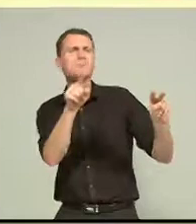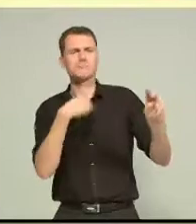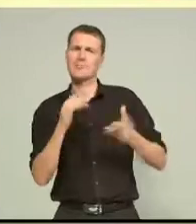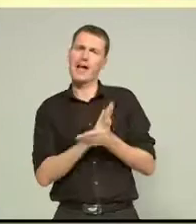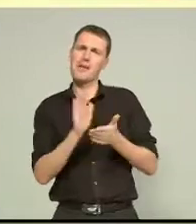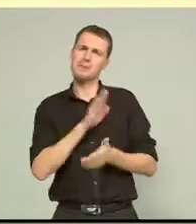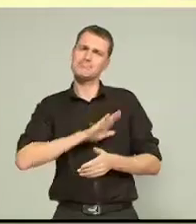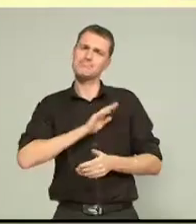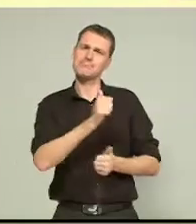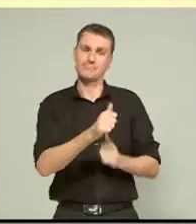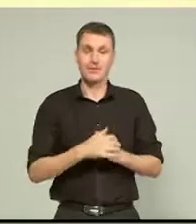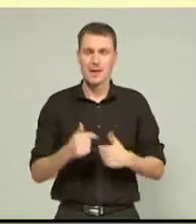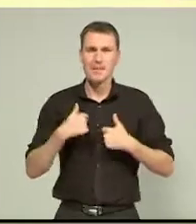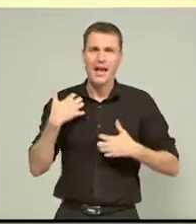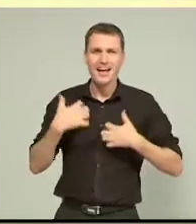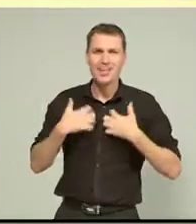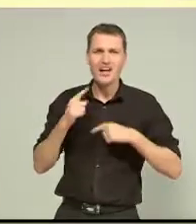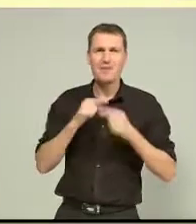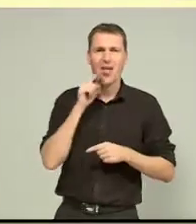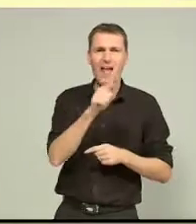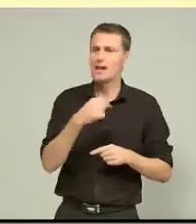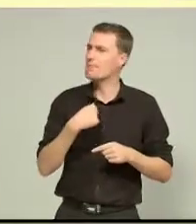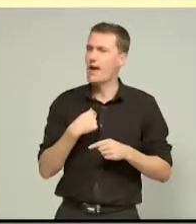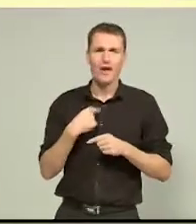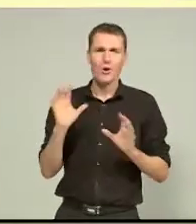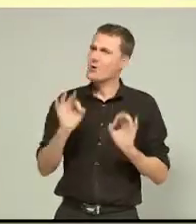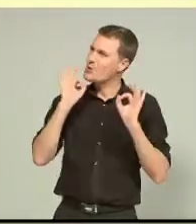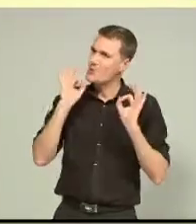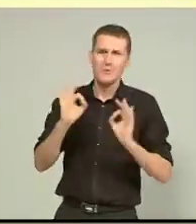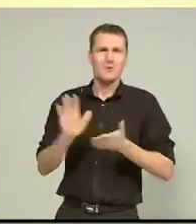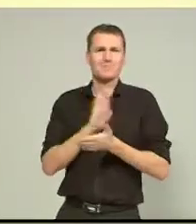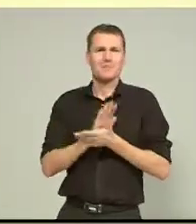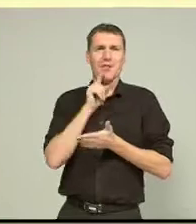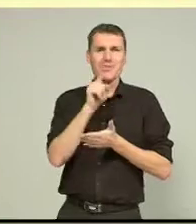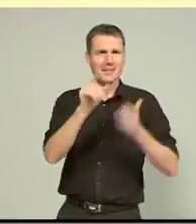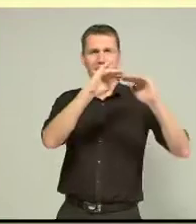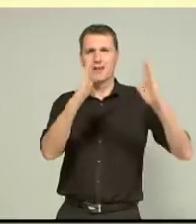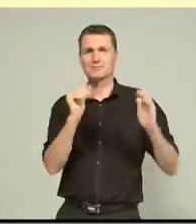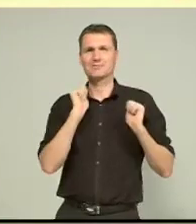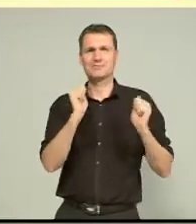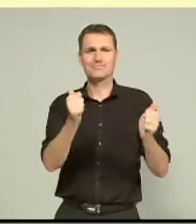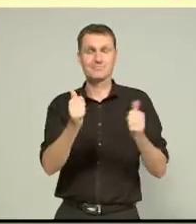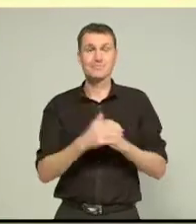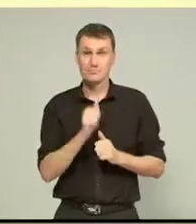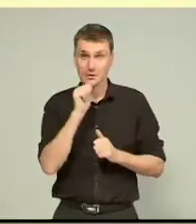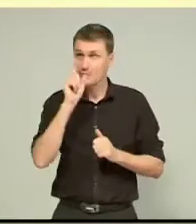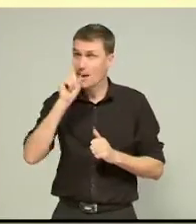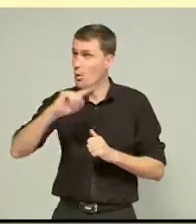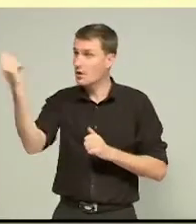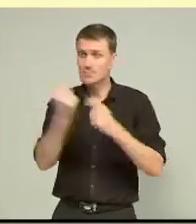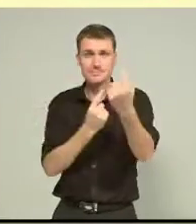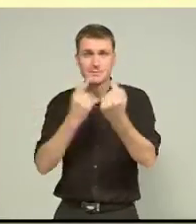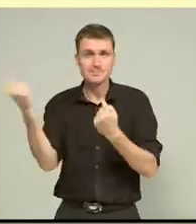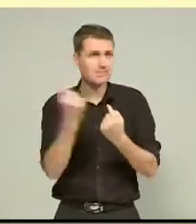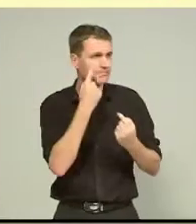about it. I'm absolutely chuffed with the final result, and if we can get some people coming through here and